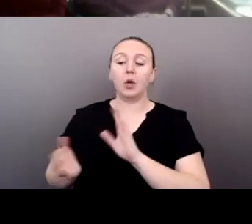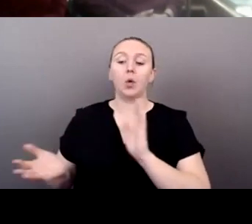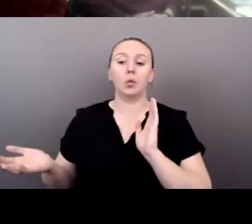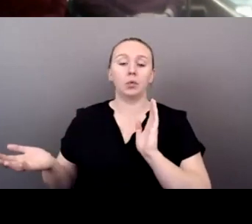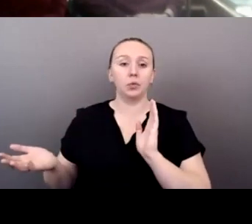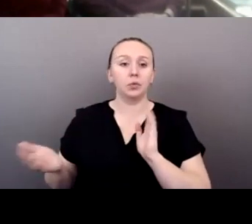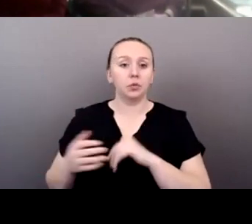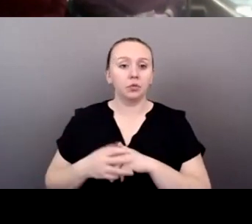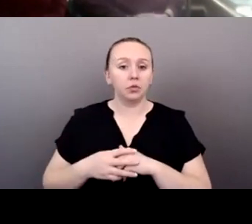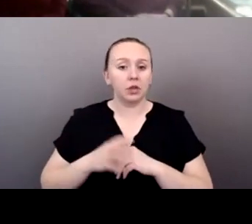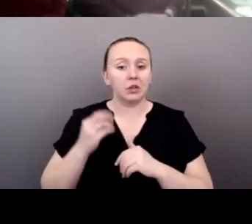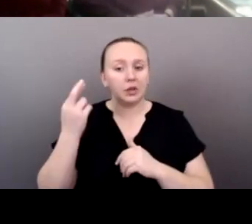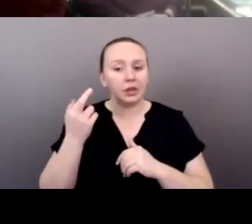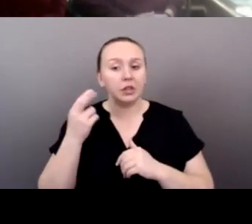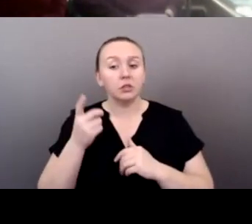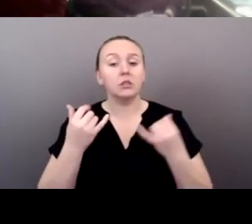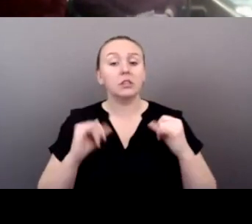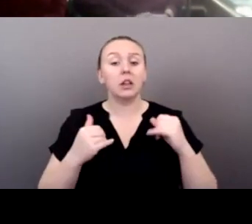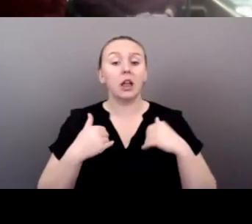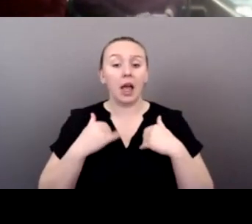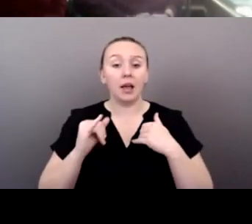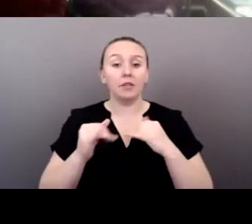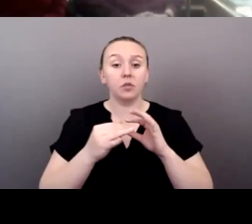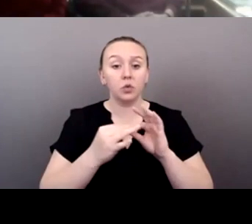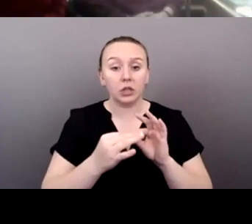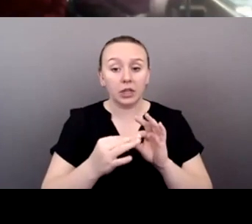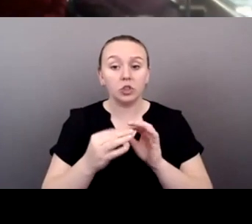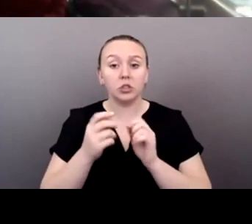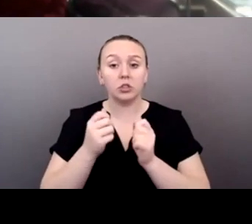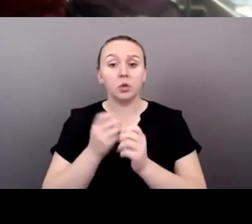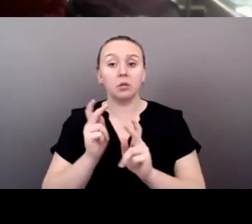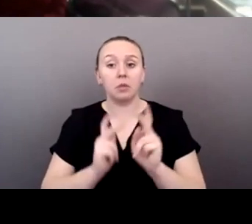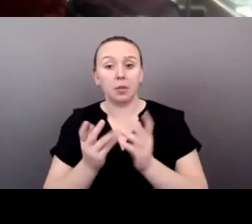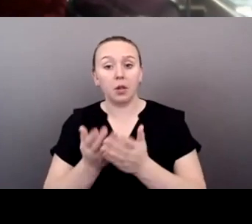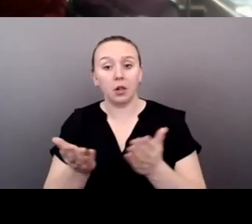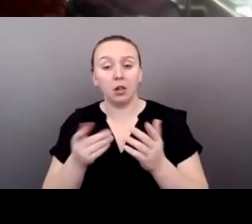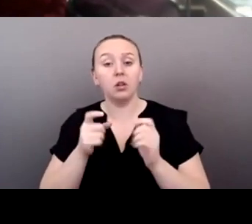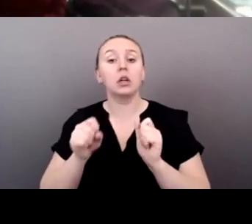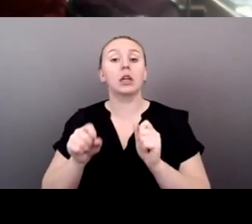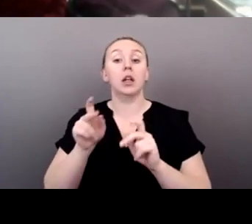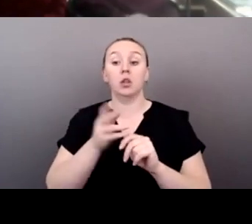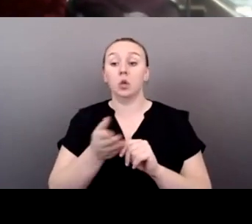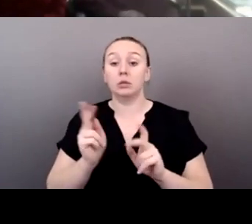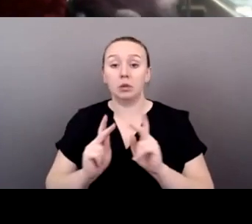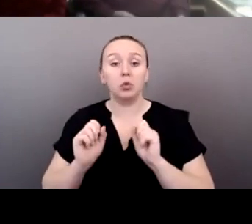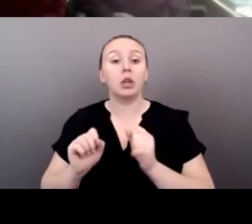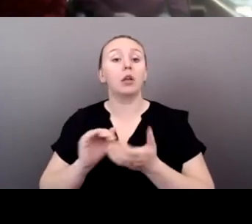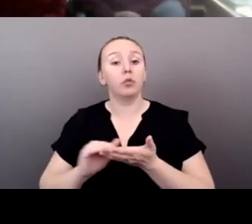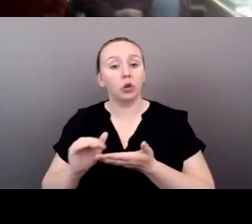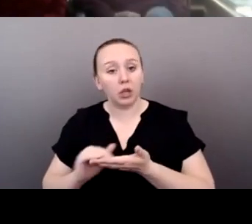have, you can still have relations with people. You can forgive people. And for me, it was, um,